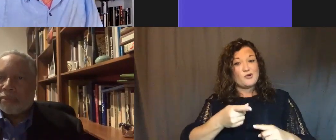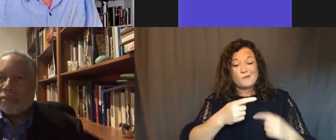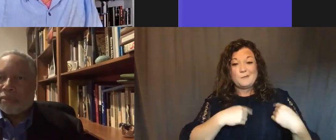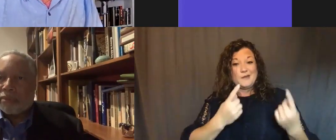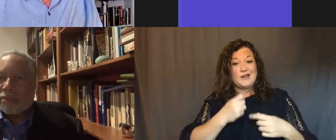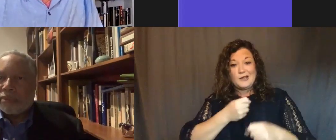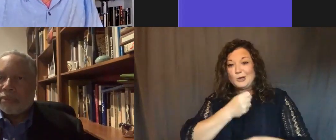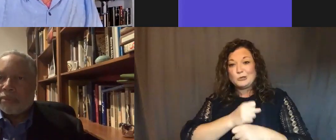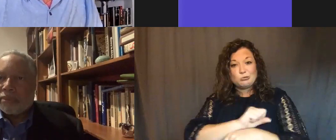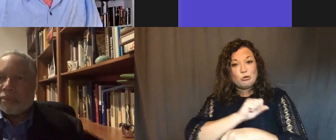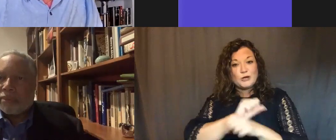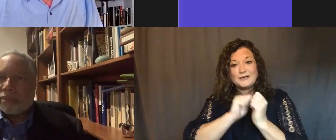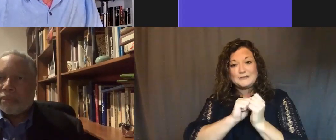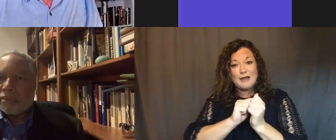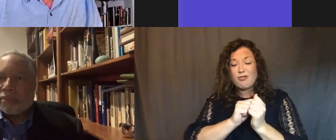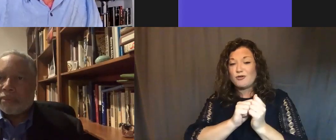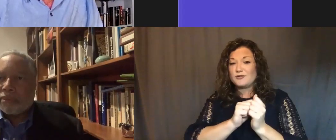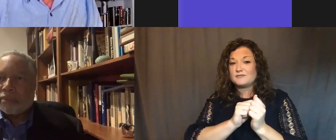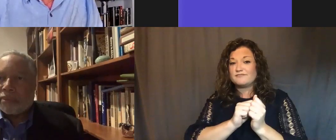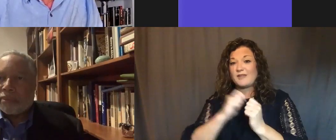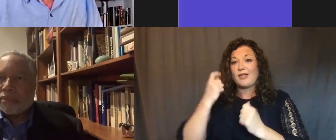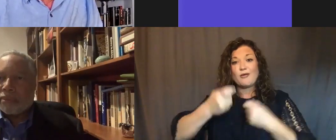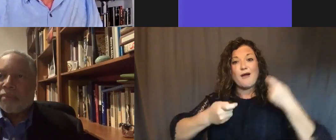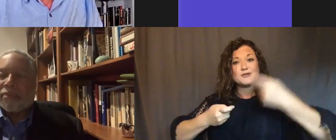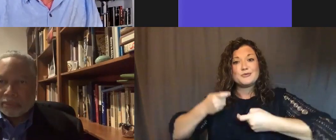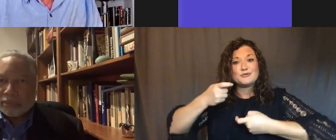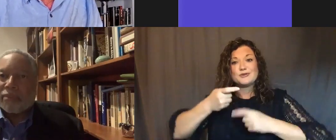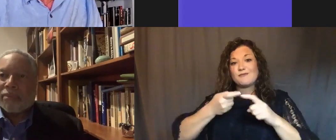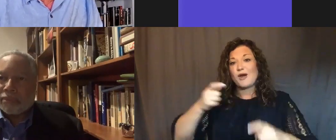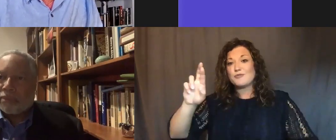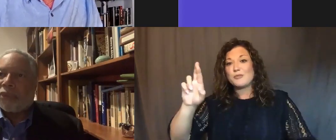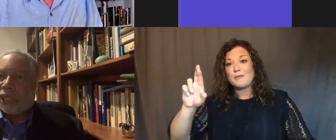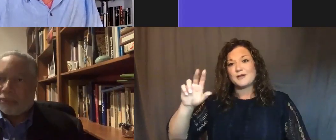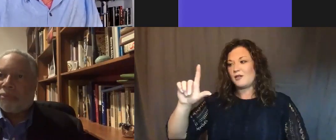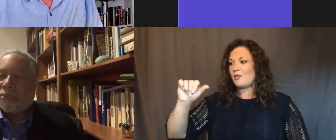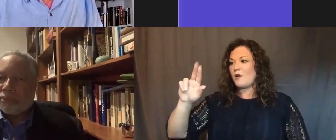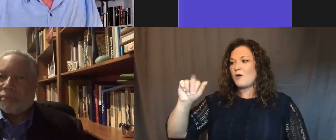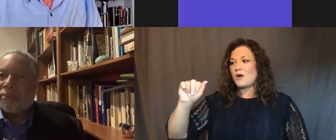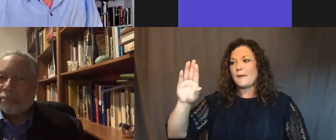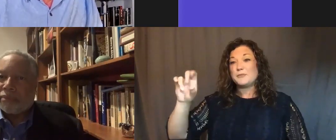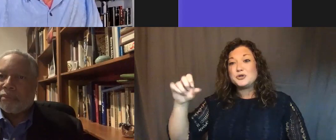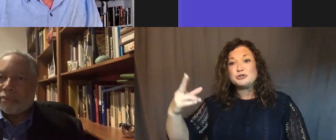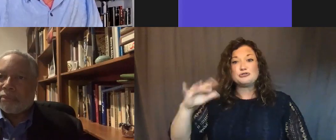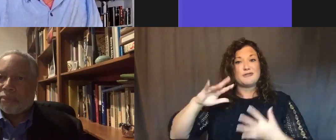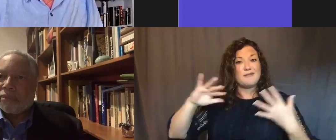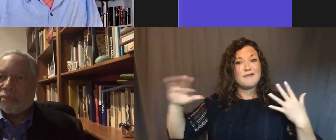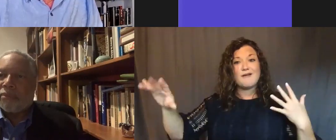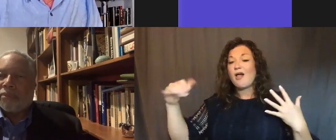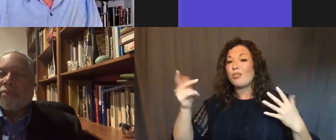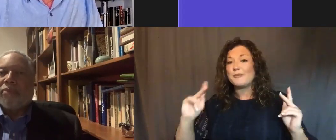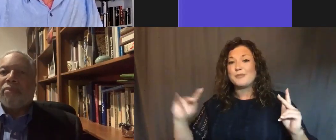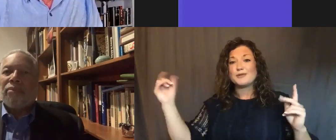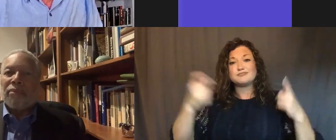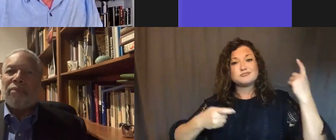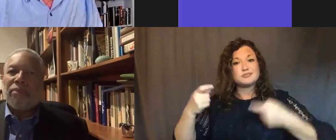were the contributions of Republicans like Laura Bush and others. So could you talk a little bit